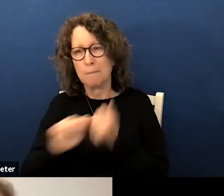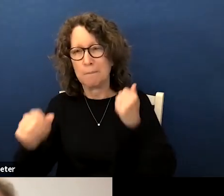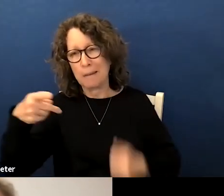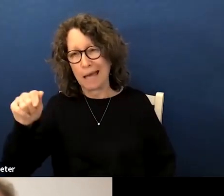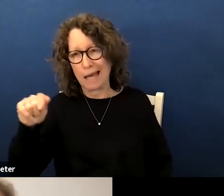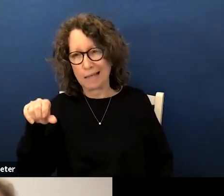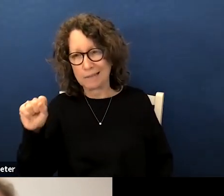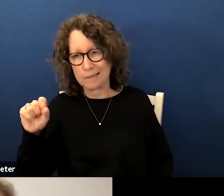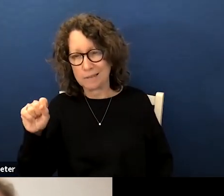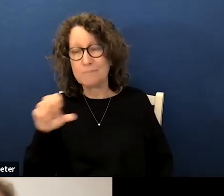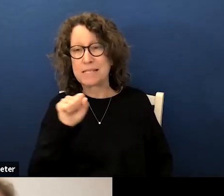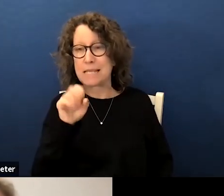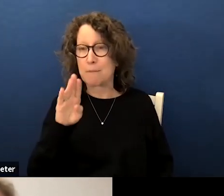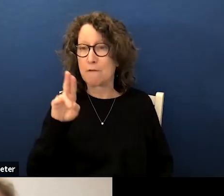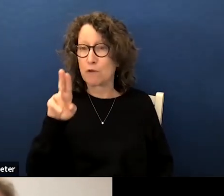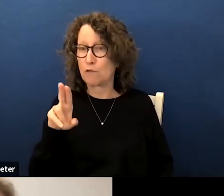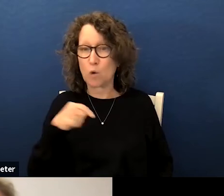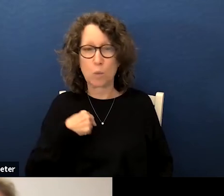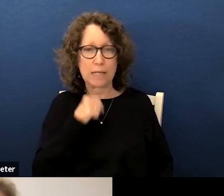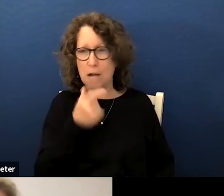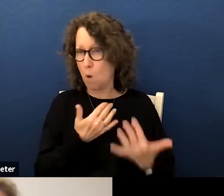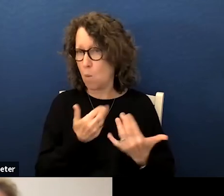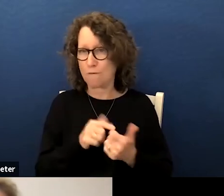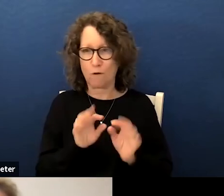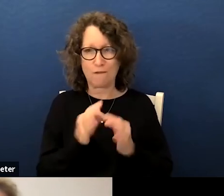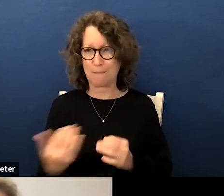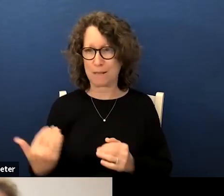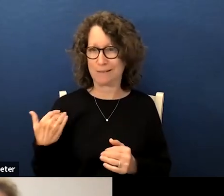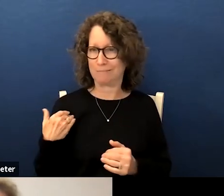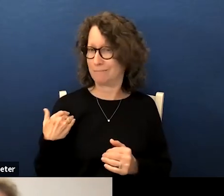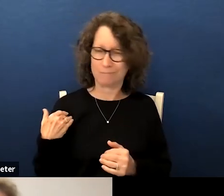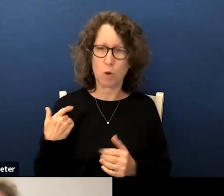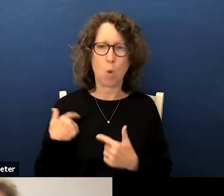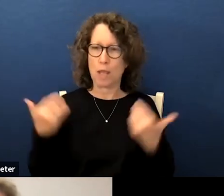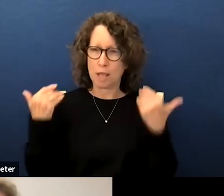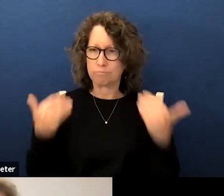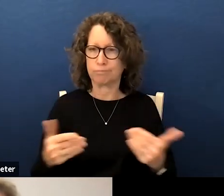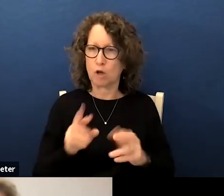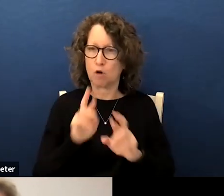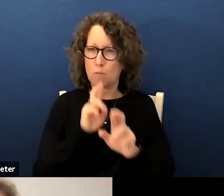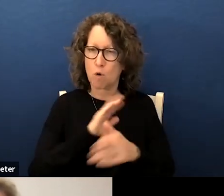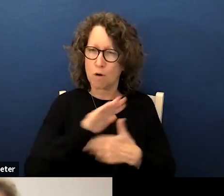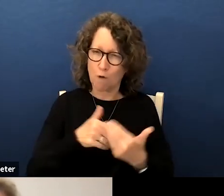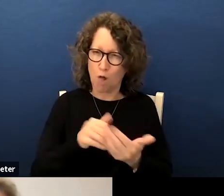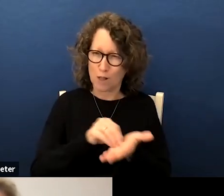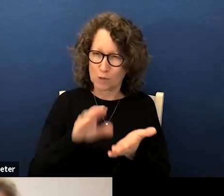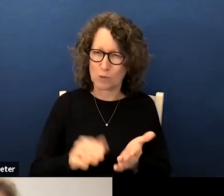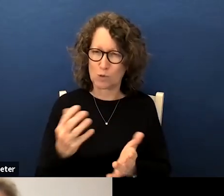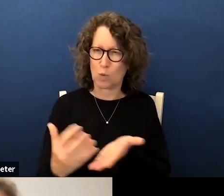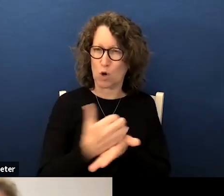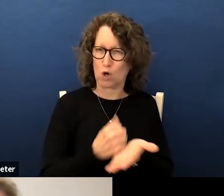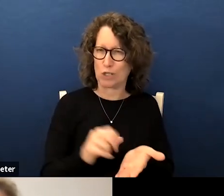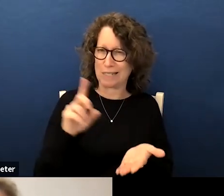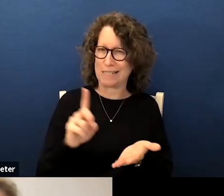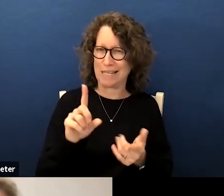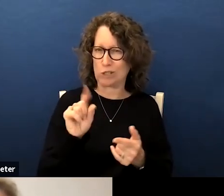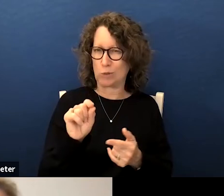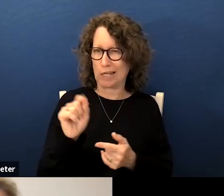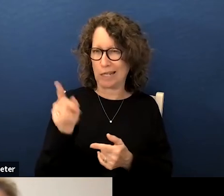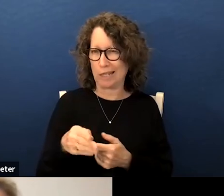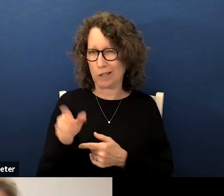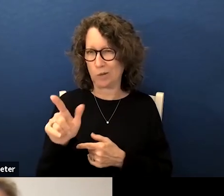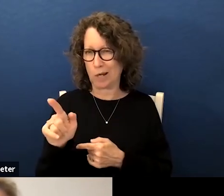well in santa barbara unified we didn't just wait for families to ask us we ran a report of all students who had earned a d in 2021